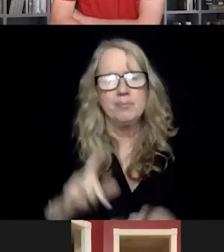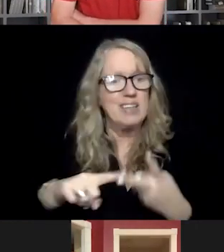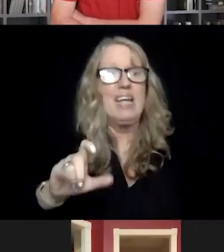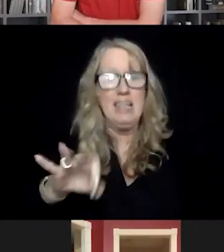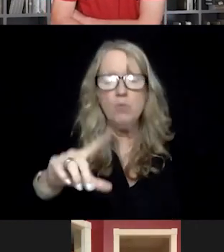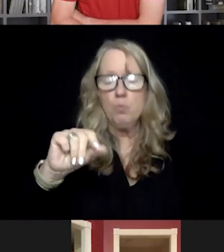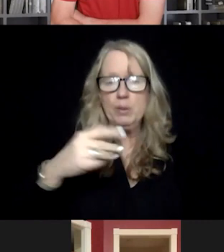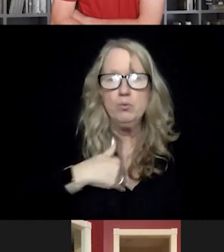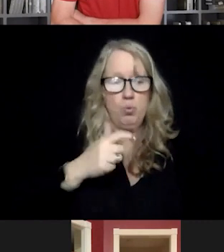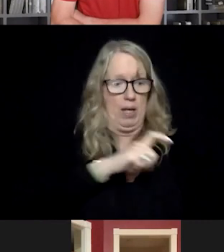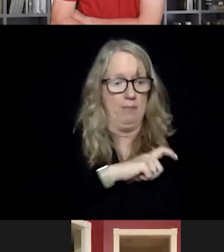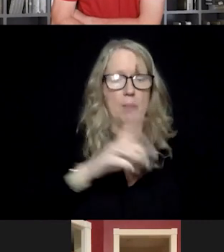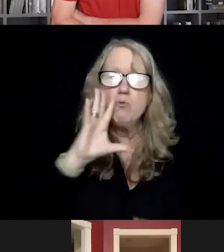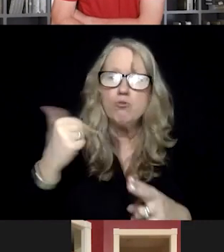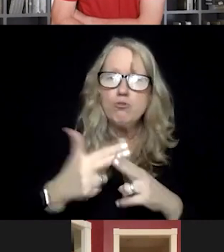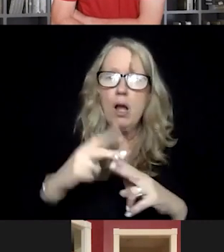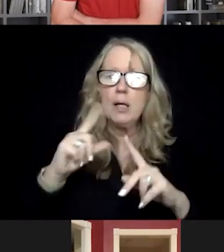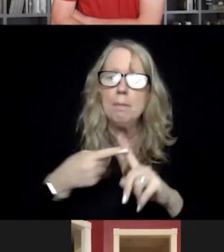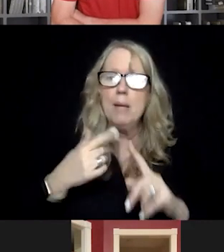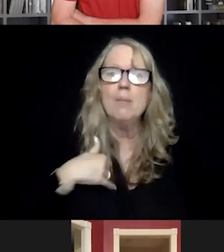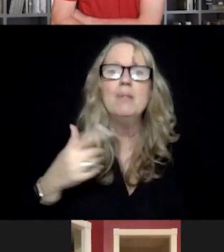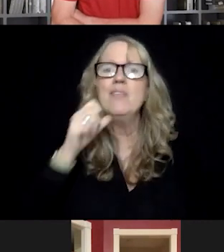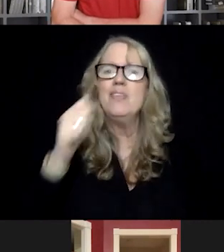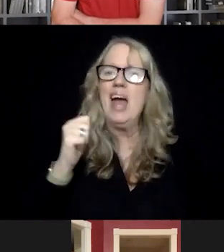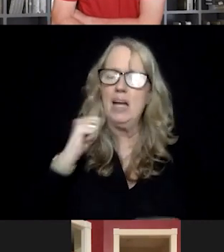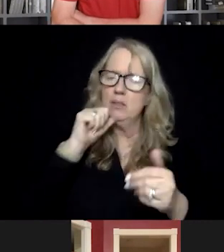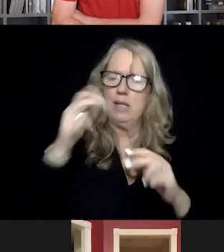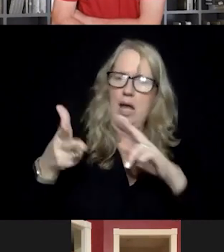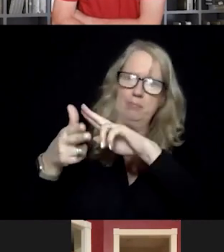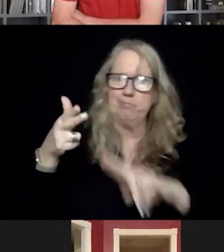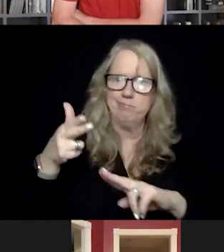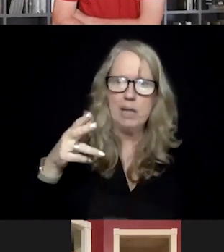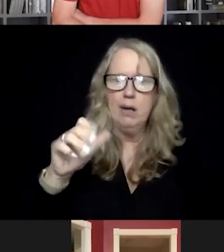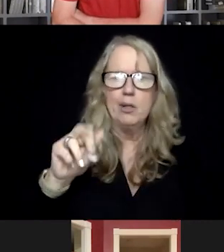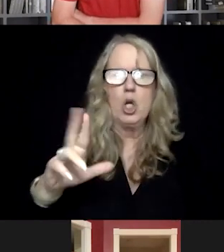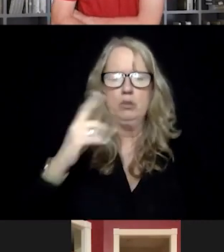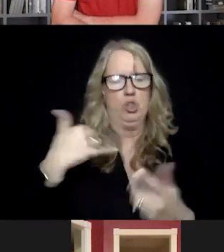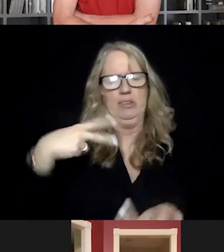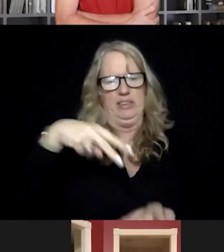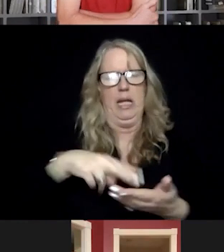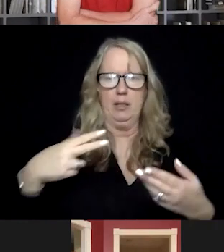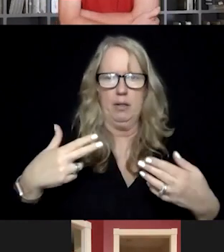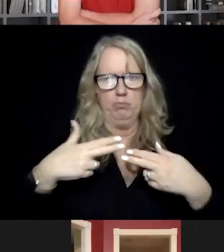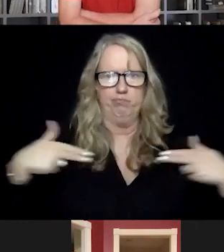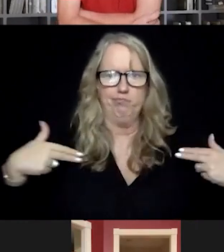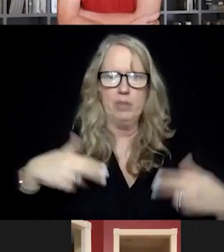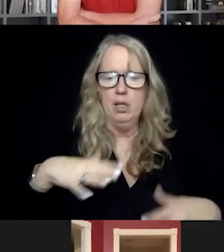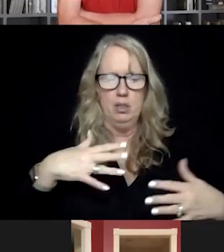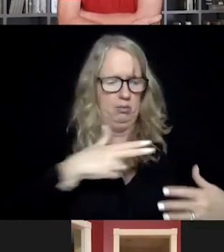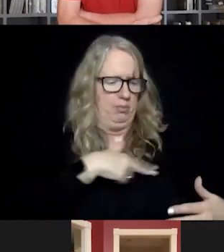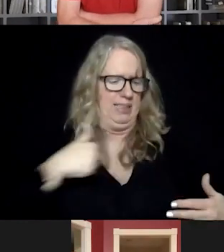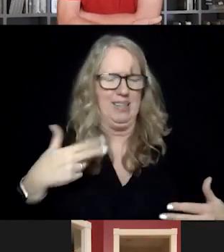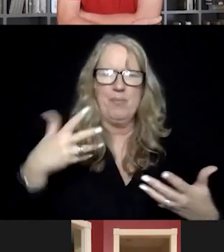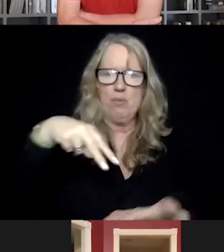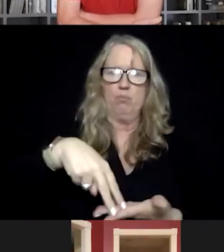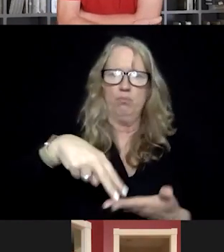we do have law enforcement, well, let's talk about them coming in unmarked, definitely not standing, standing there, you know, with that situation right there,